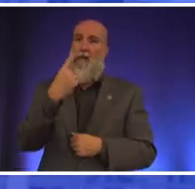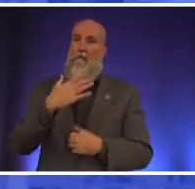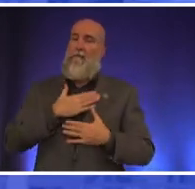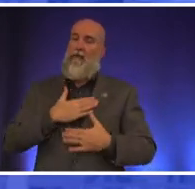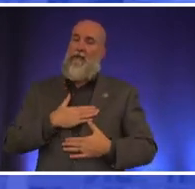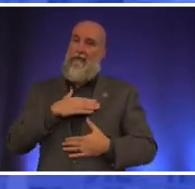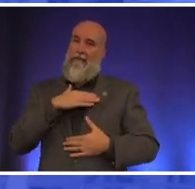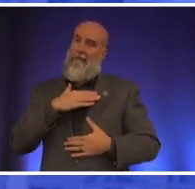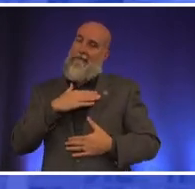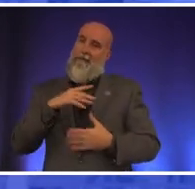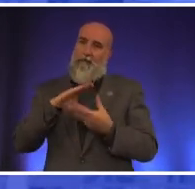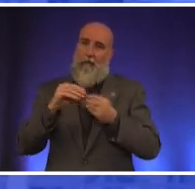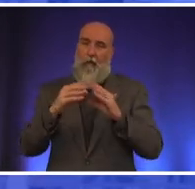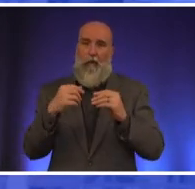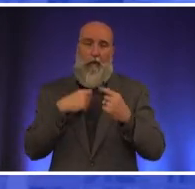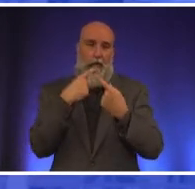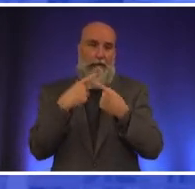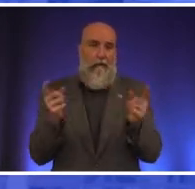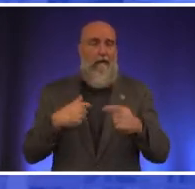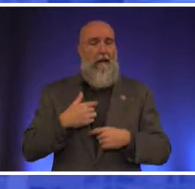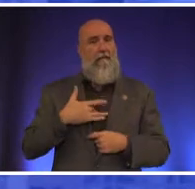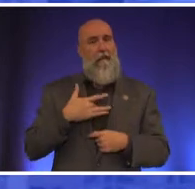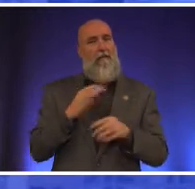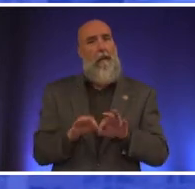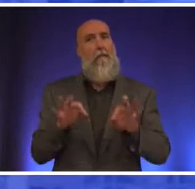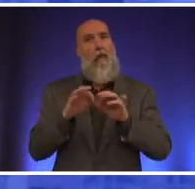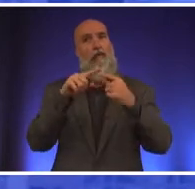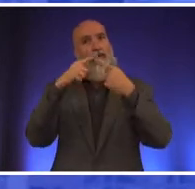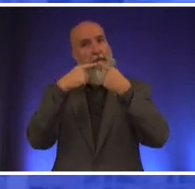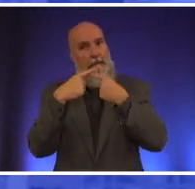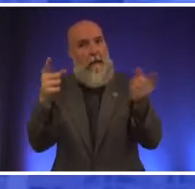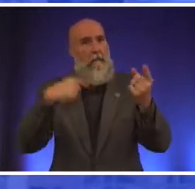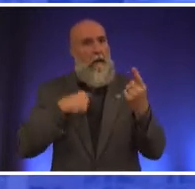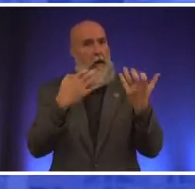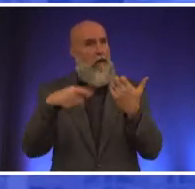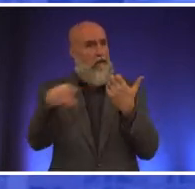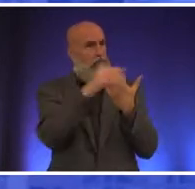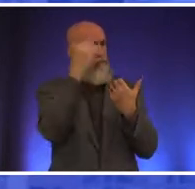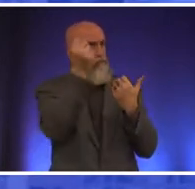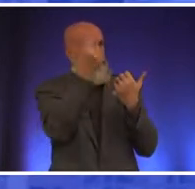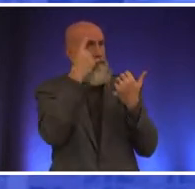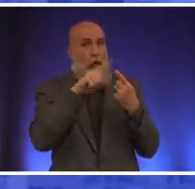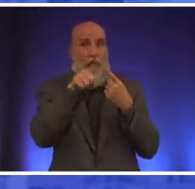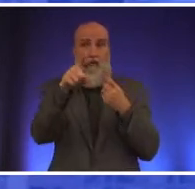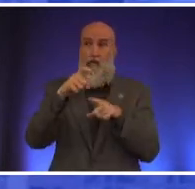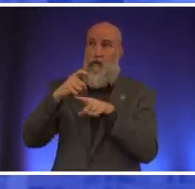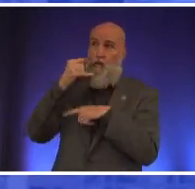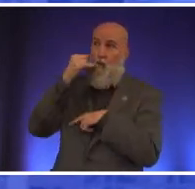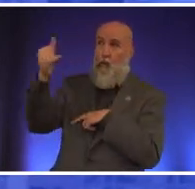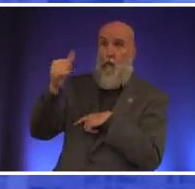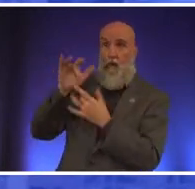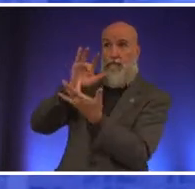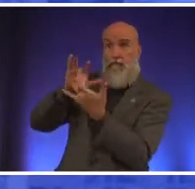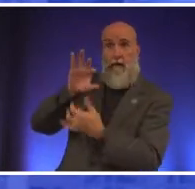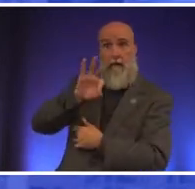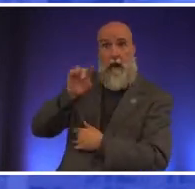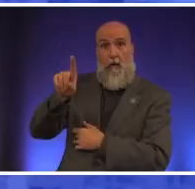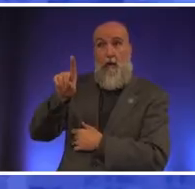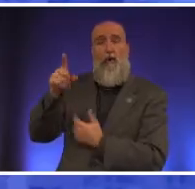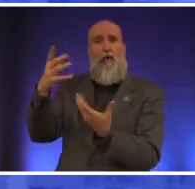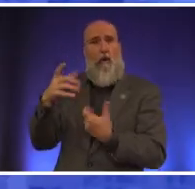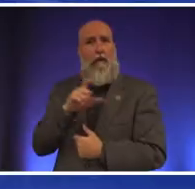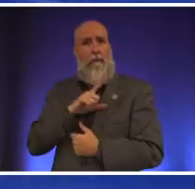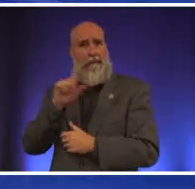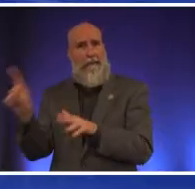and and i feel like it's important to say it because i want people to know that when you call 9-1-1 you want the police to be there